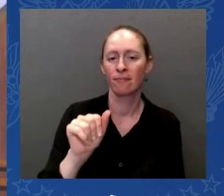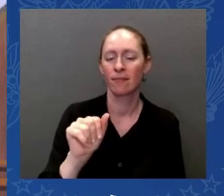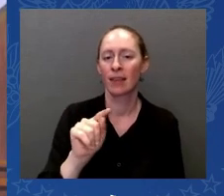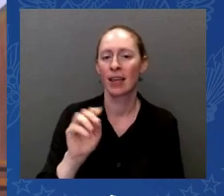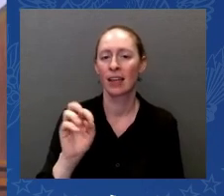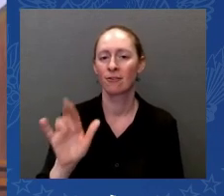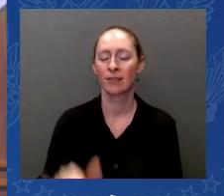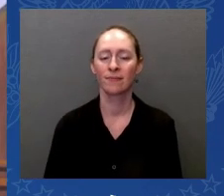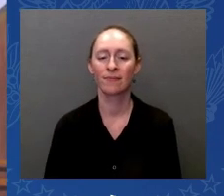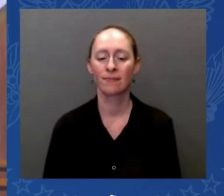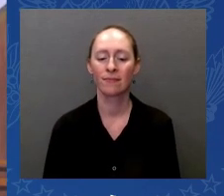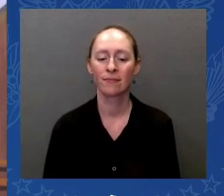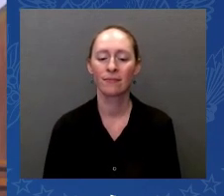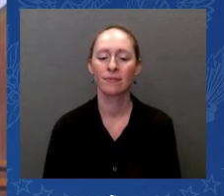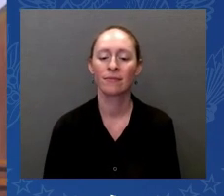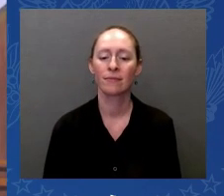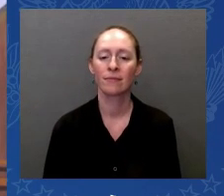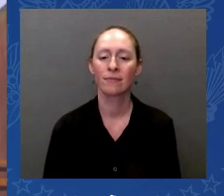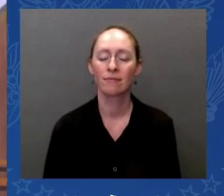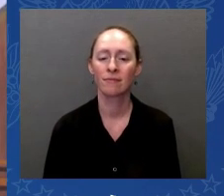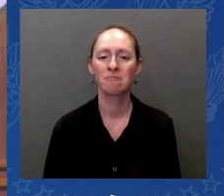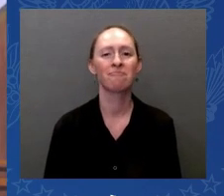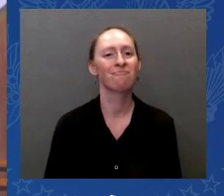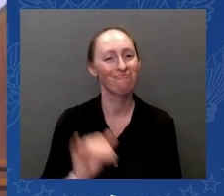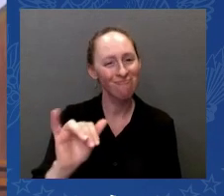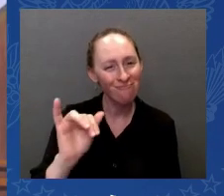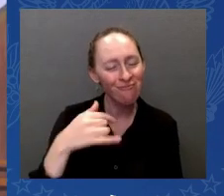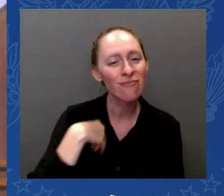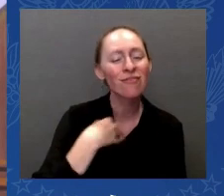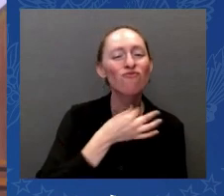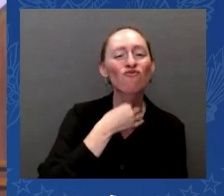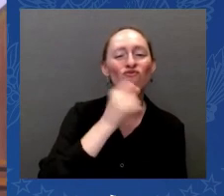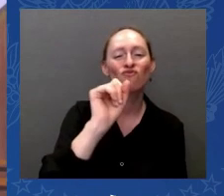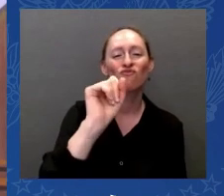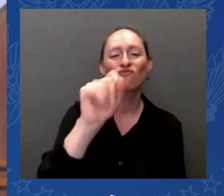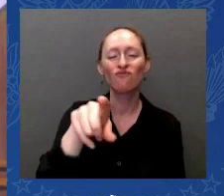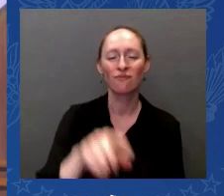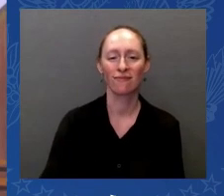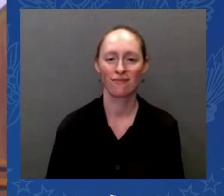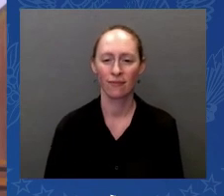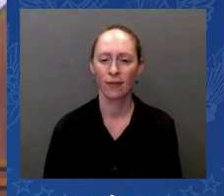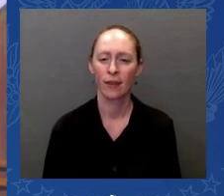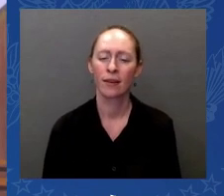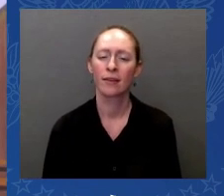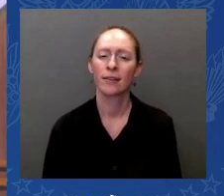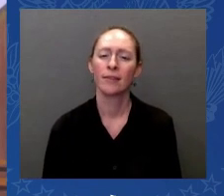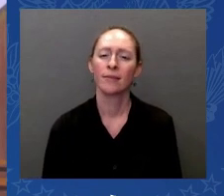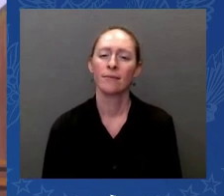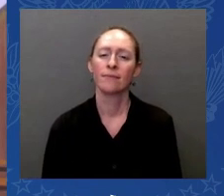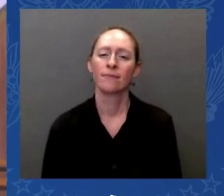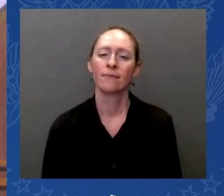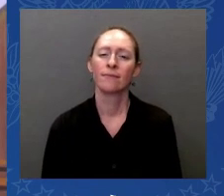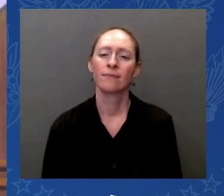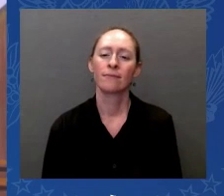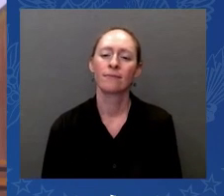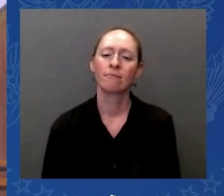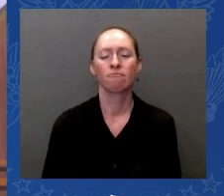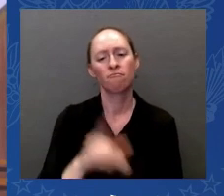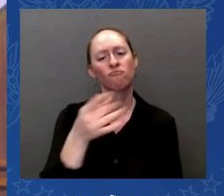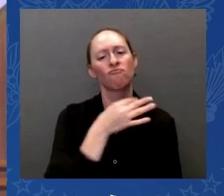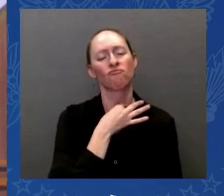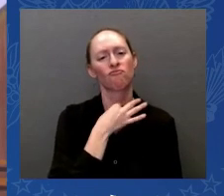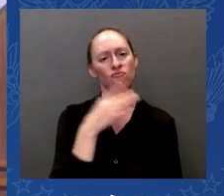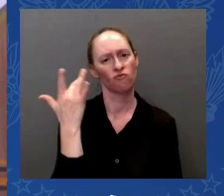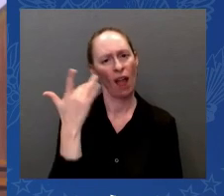Tell us about why you're confident in the outlook for the U.S. battery